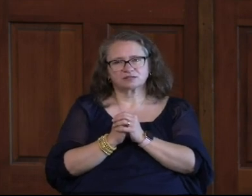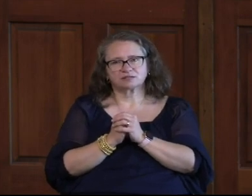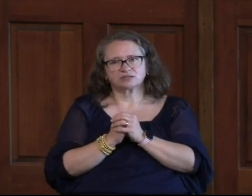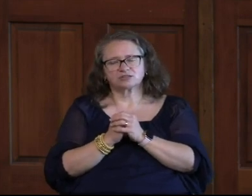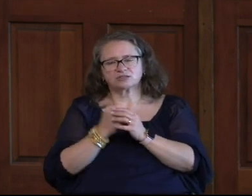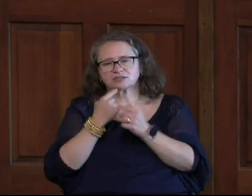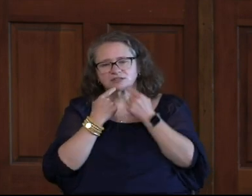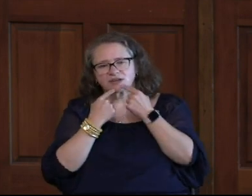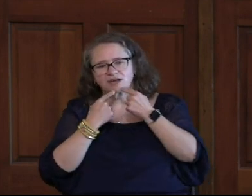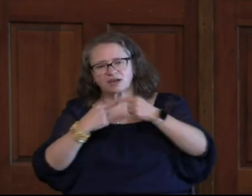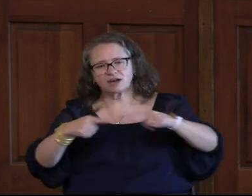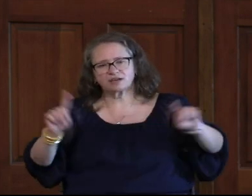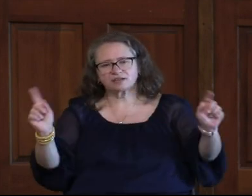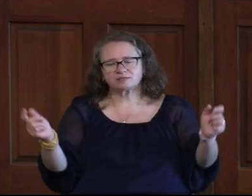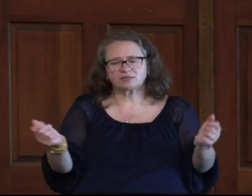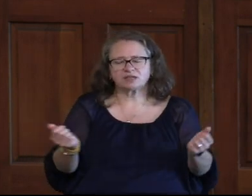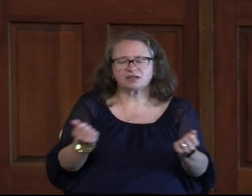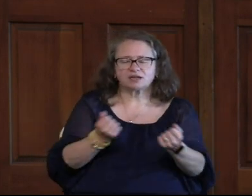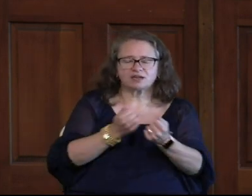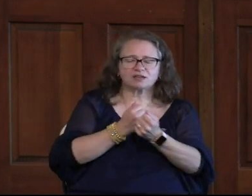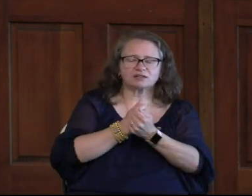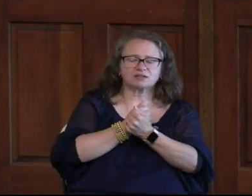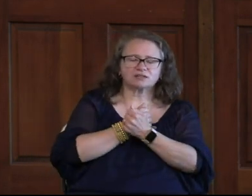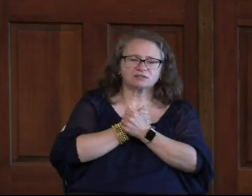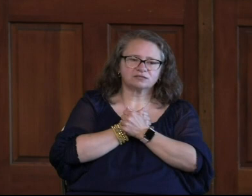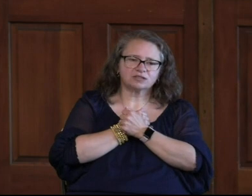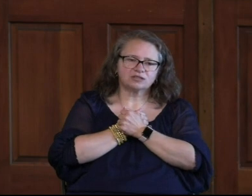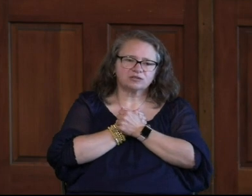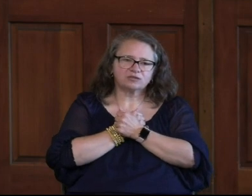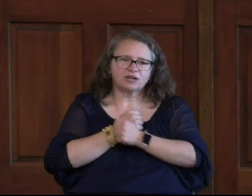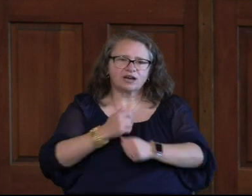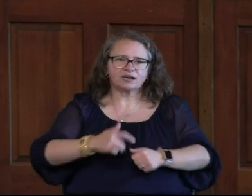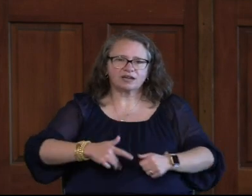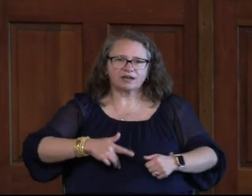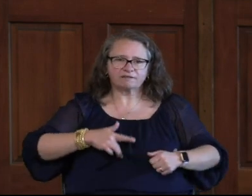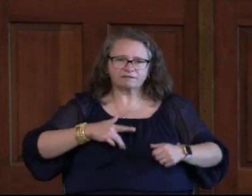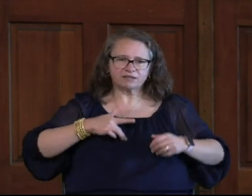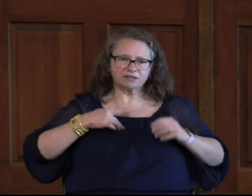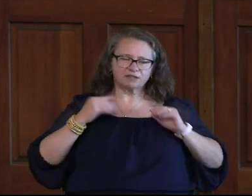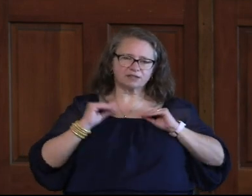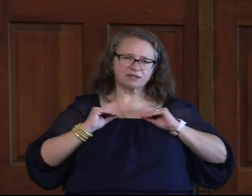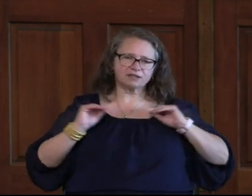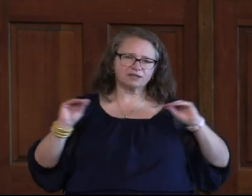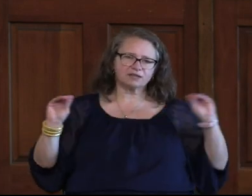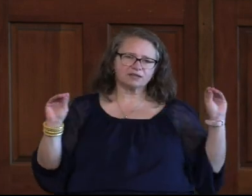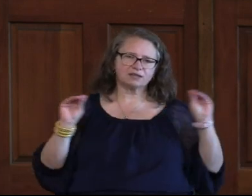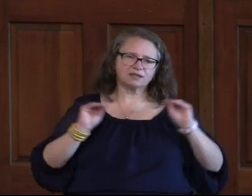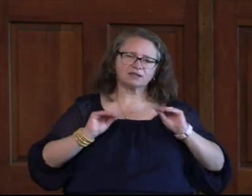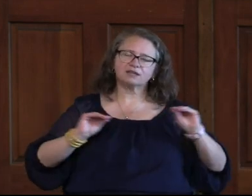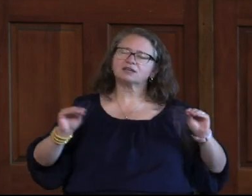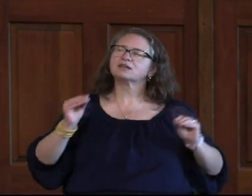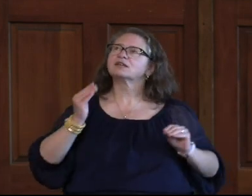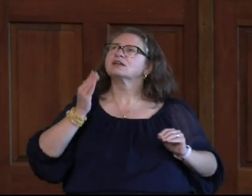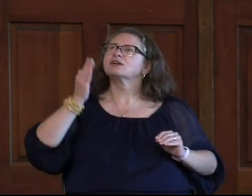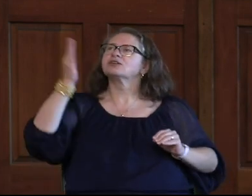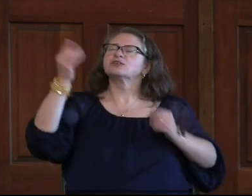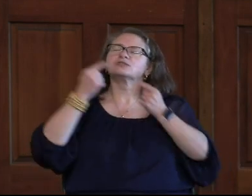You say I am loved when I can't feel a thing